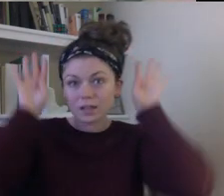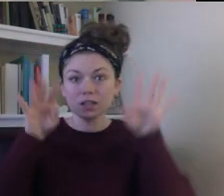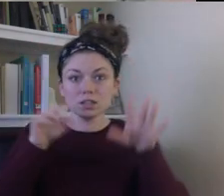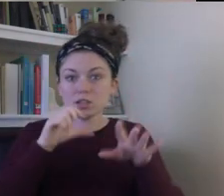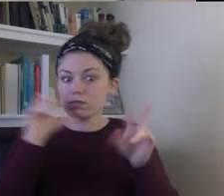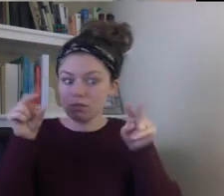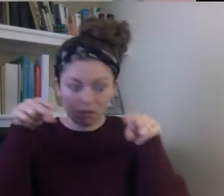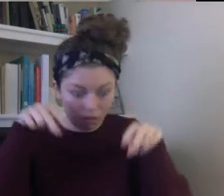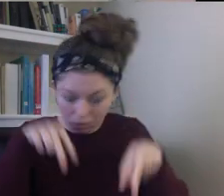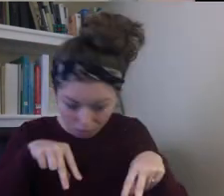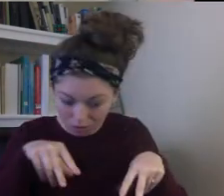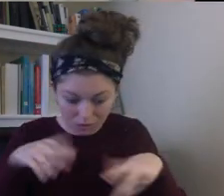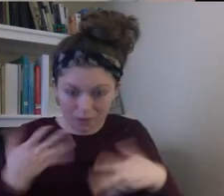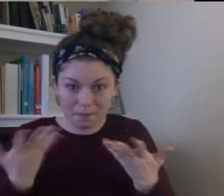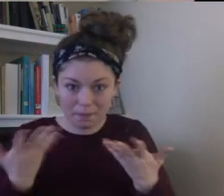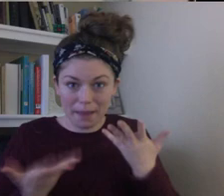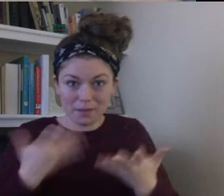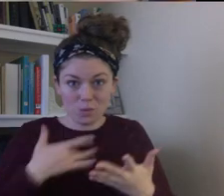down.